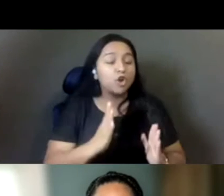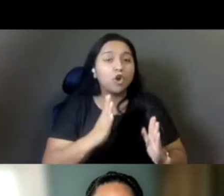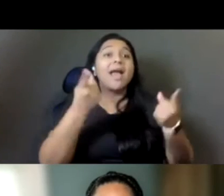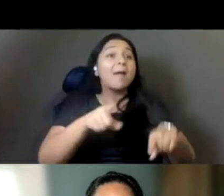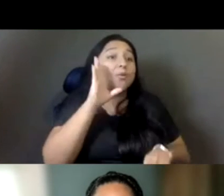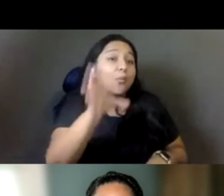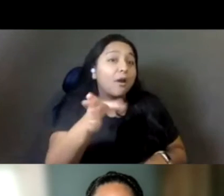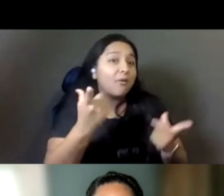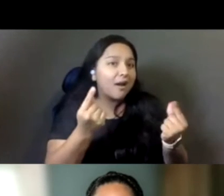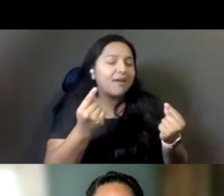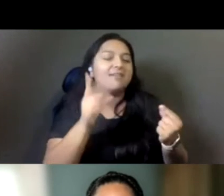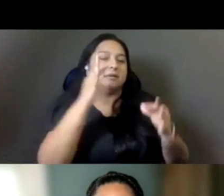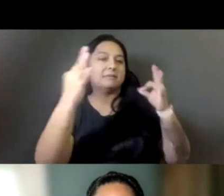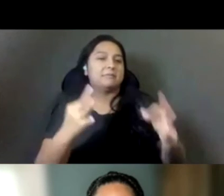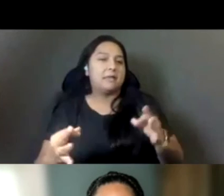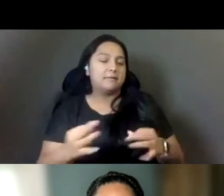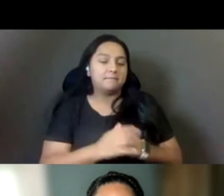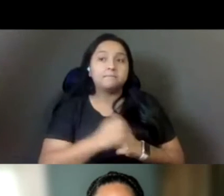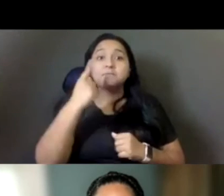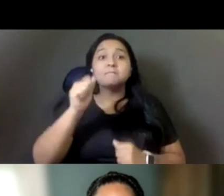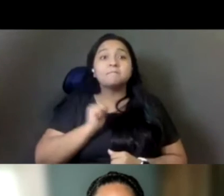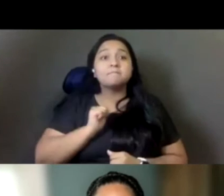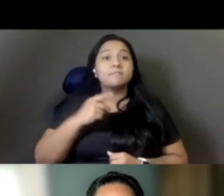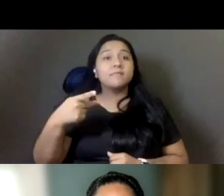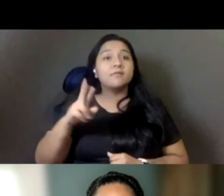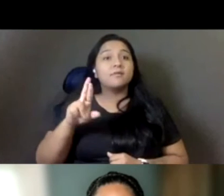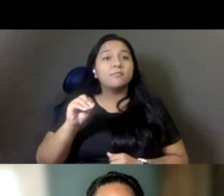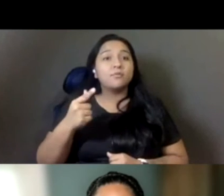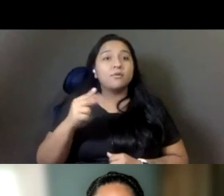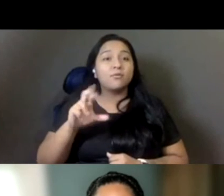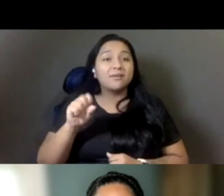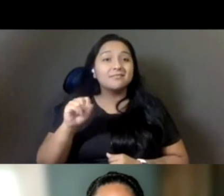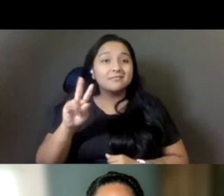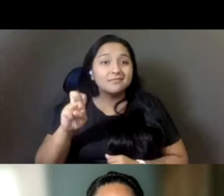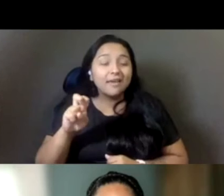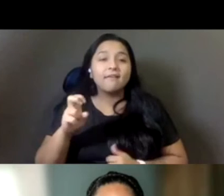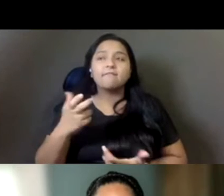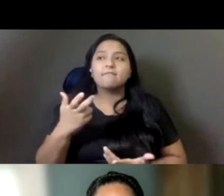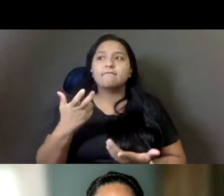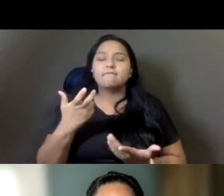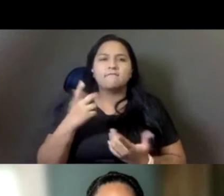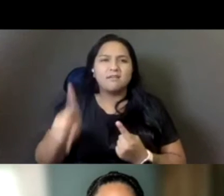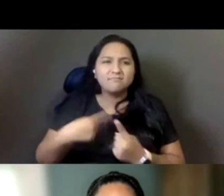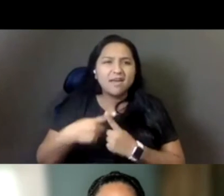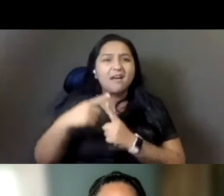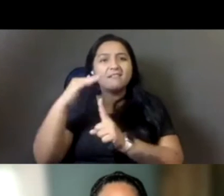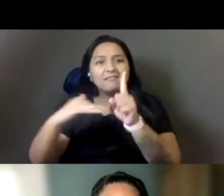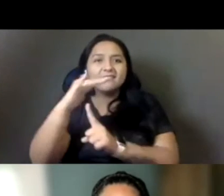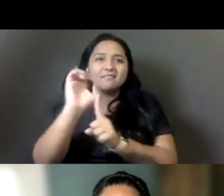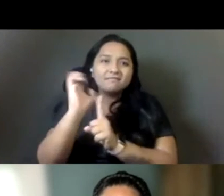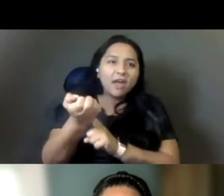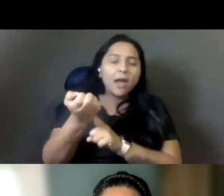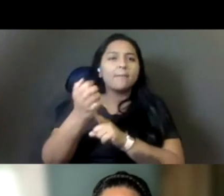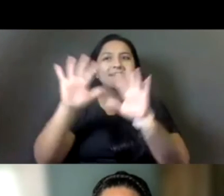and I would start by also saying that as a progressive and on the environment and on climate change, of course, there's so much we want governor Newsom to go farther.